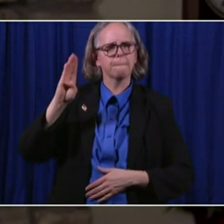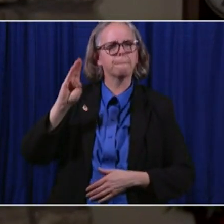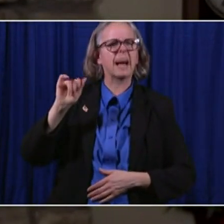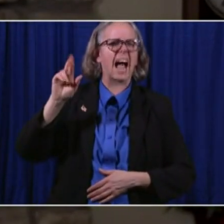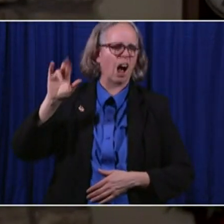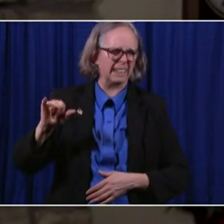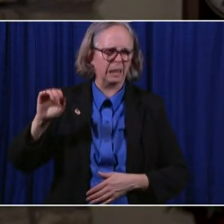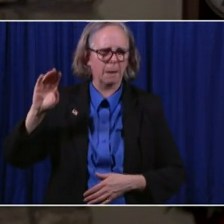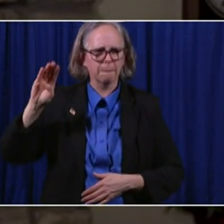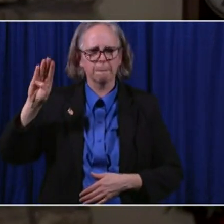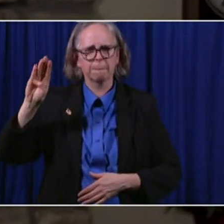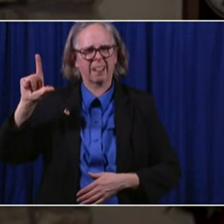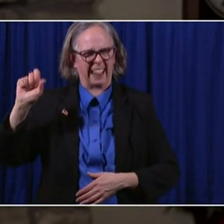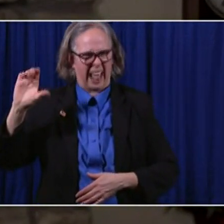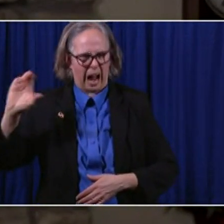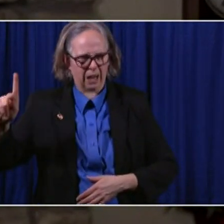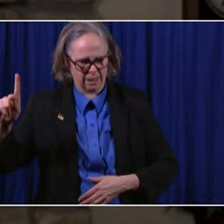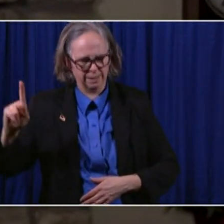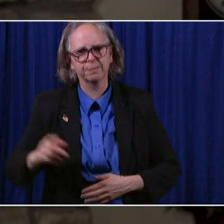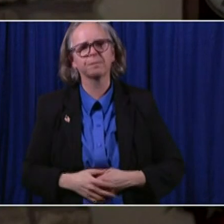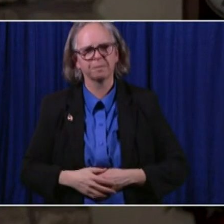delivered early this morning,